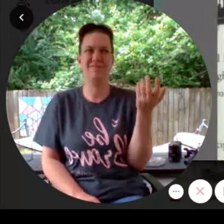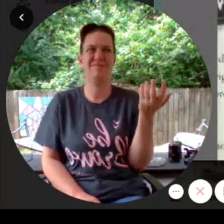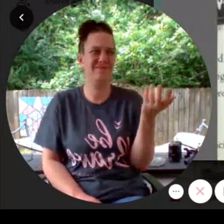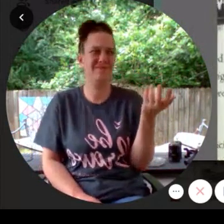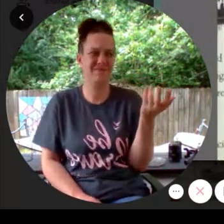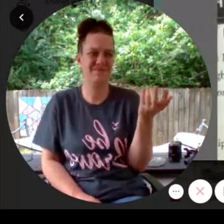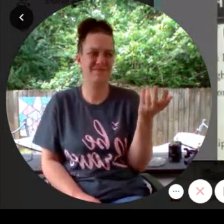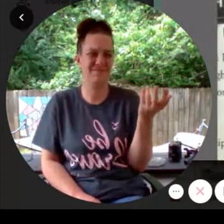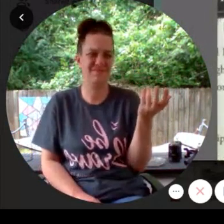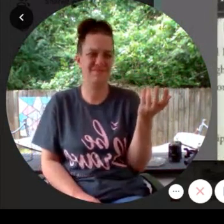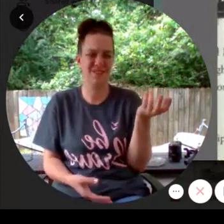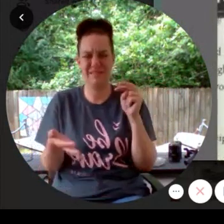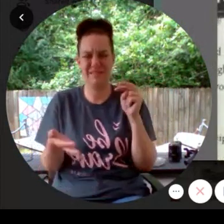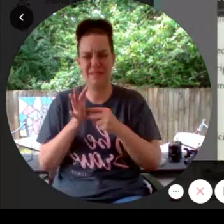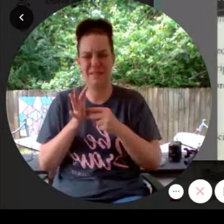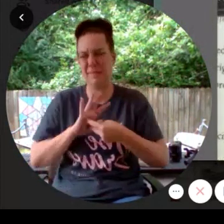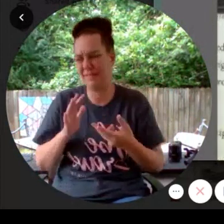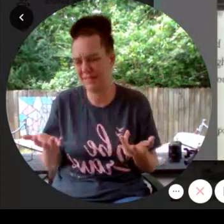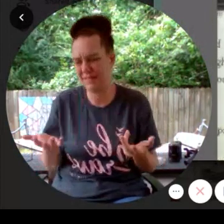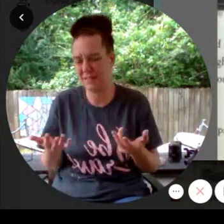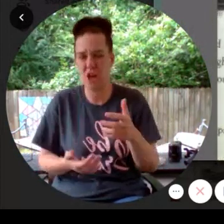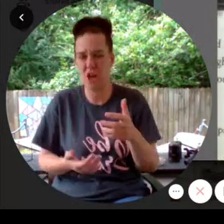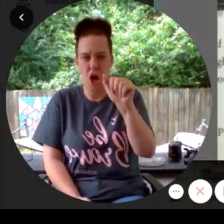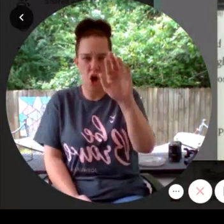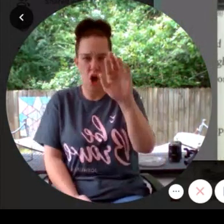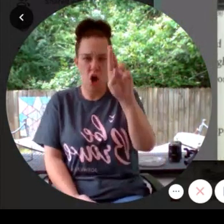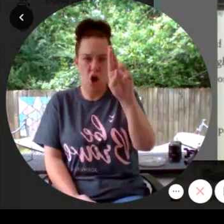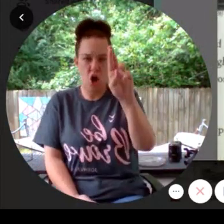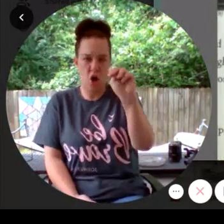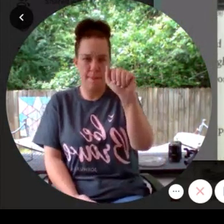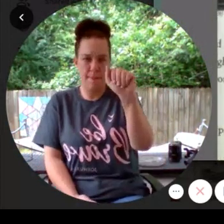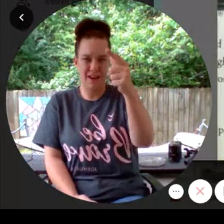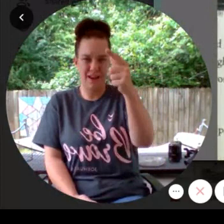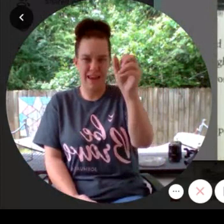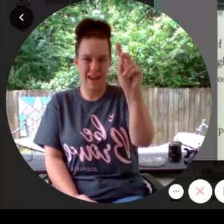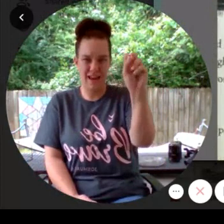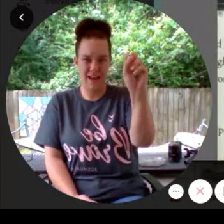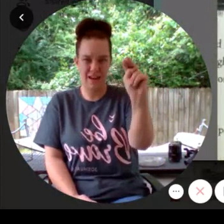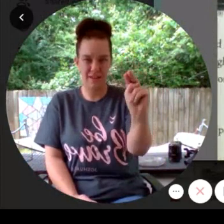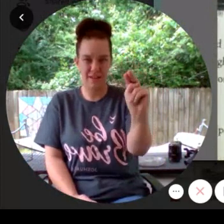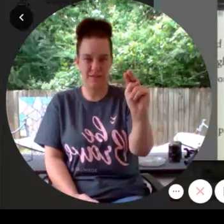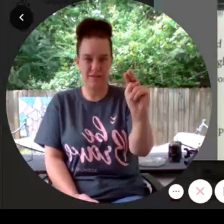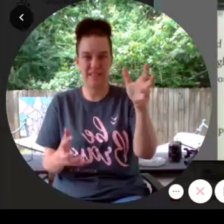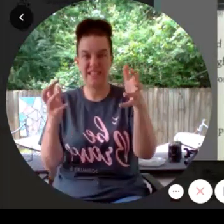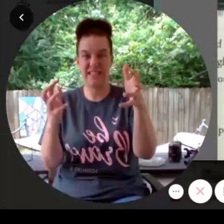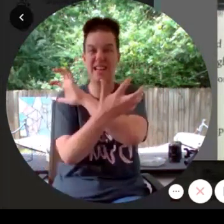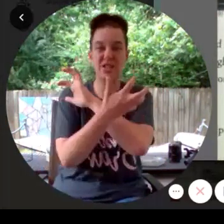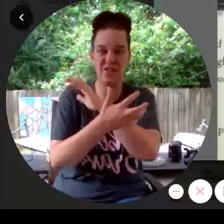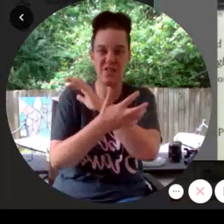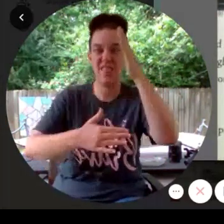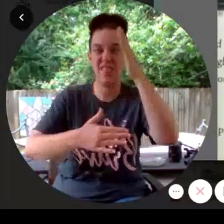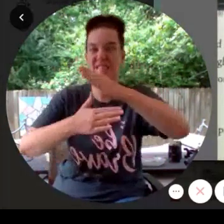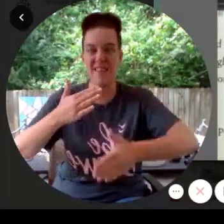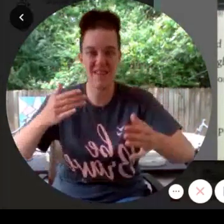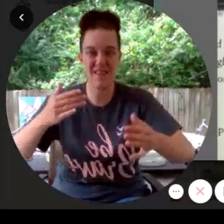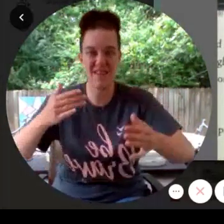Eskaten. Armageddon. Catastrophe. The end.